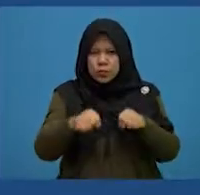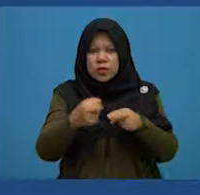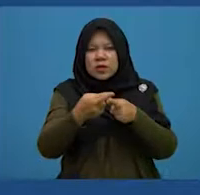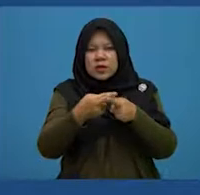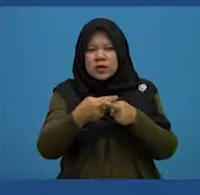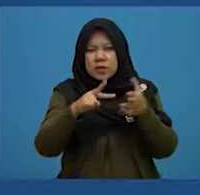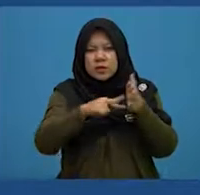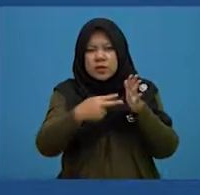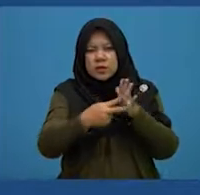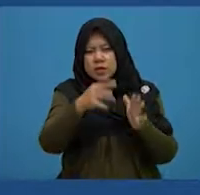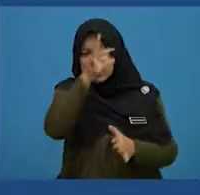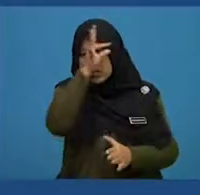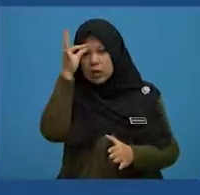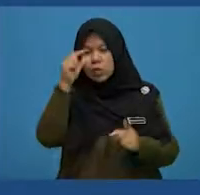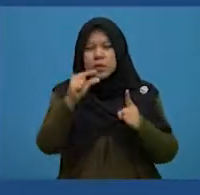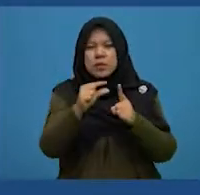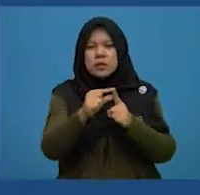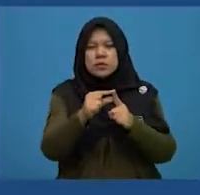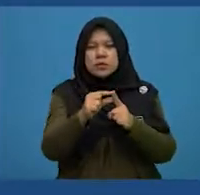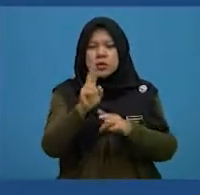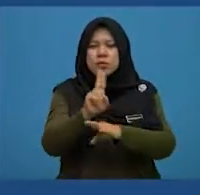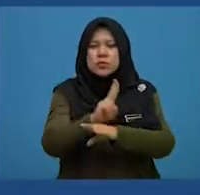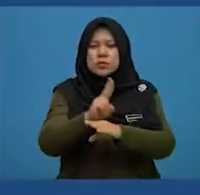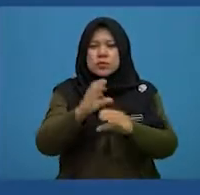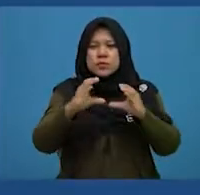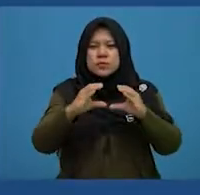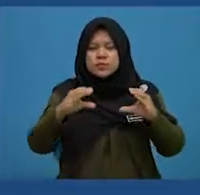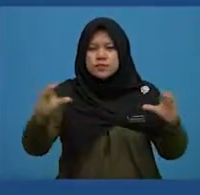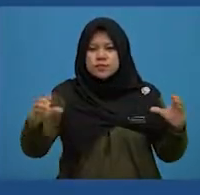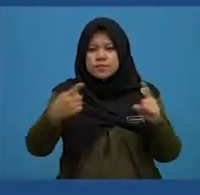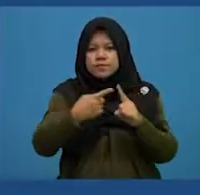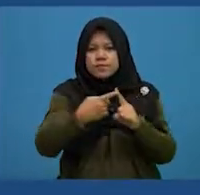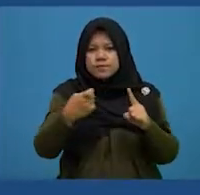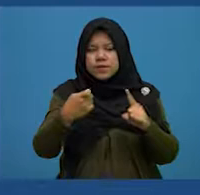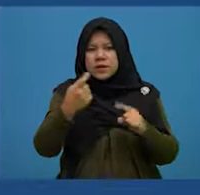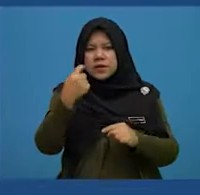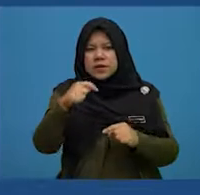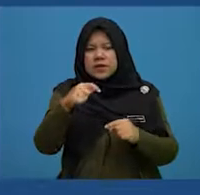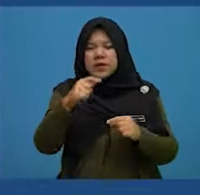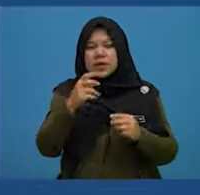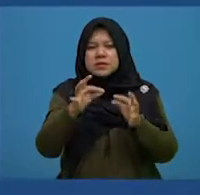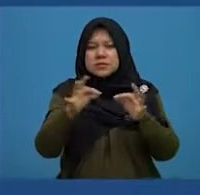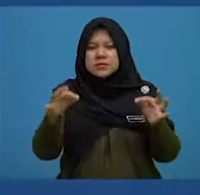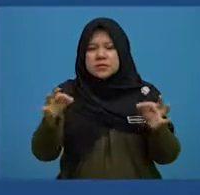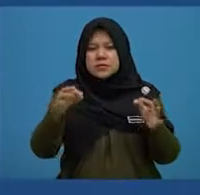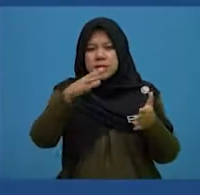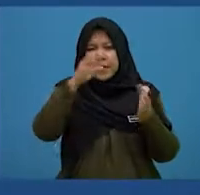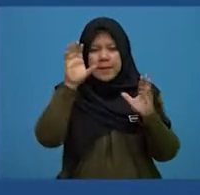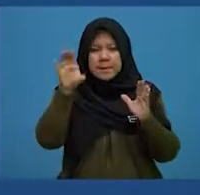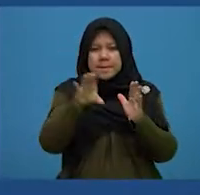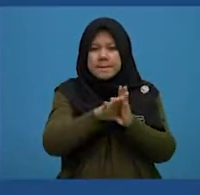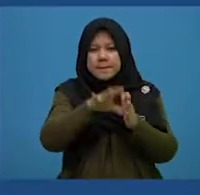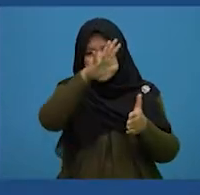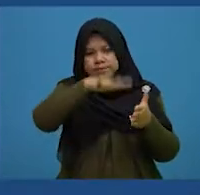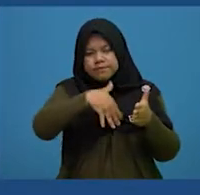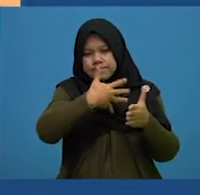meaning of unknown words using contextual clues, pictures or diagrams from